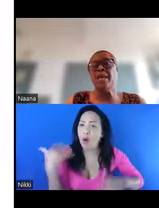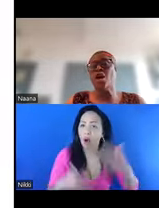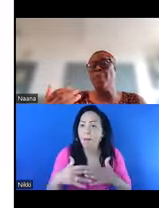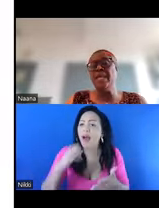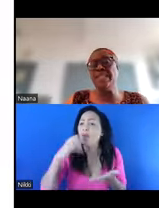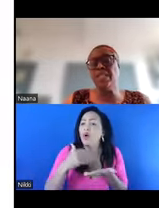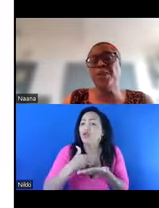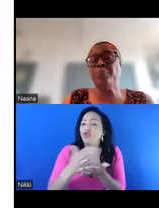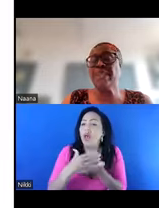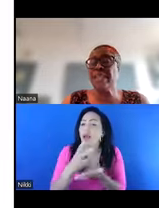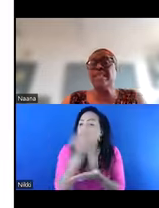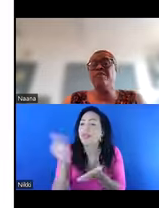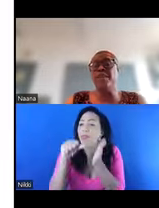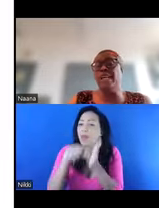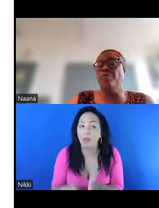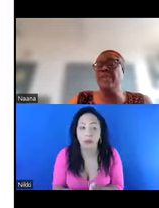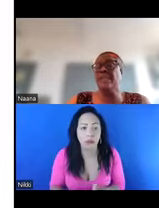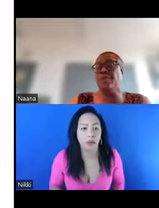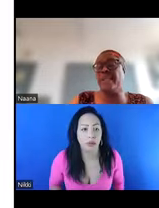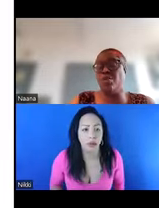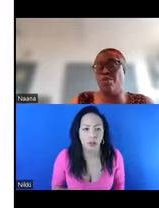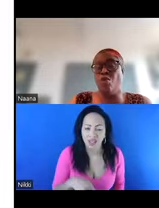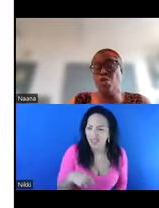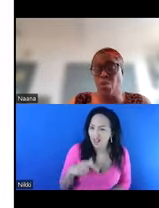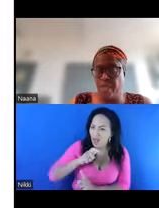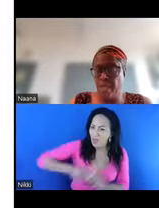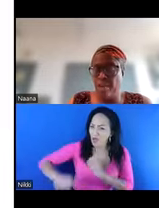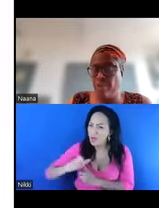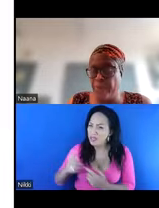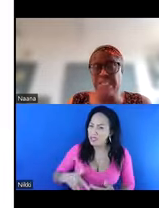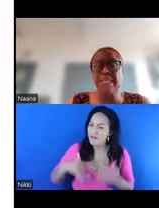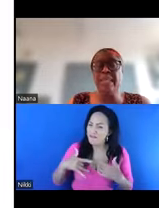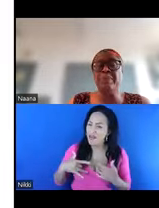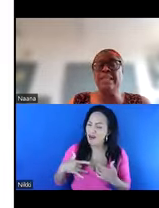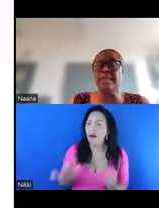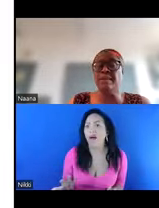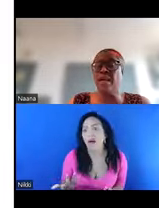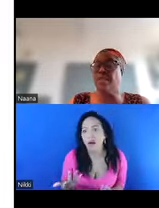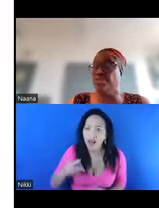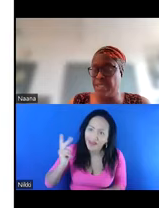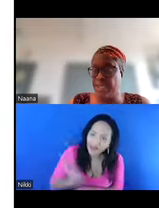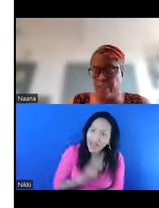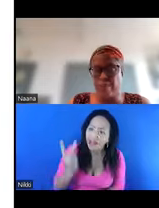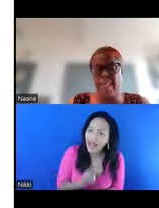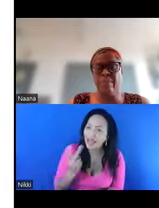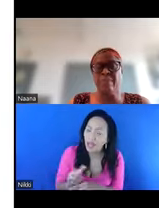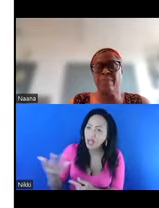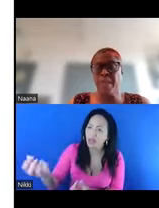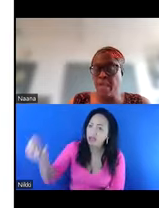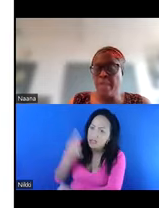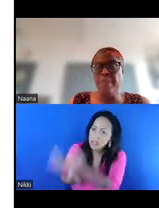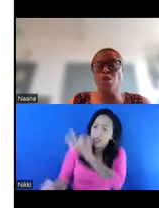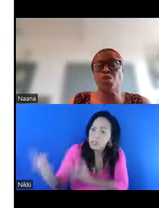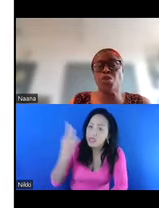the communities feel persistent feeling of being suspected of wrongdoing, repeatedly being singled out and treated differently.